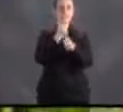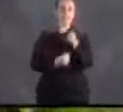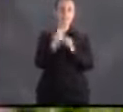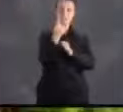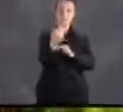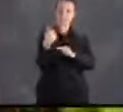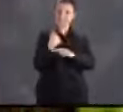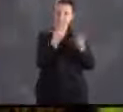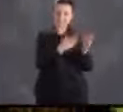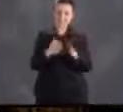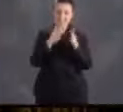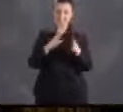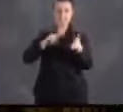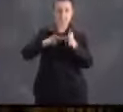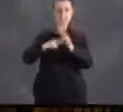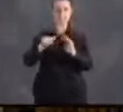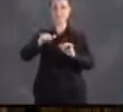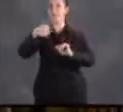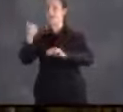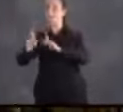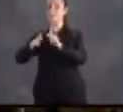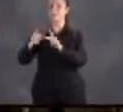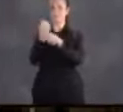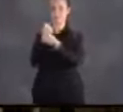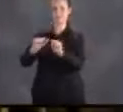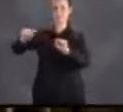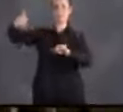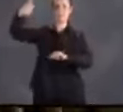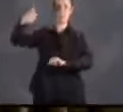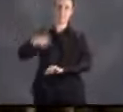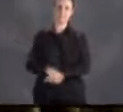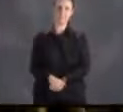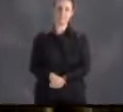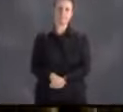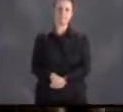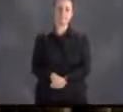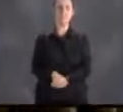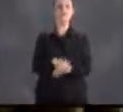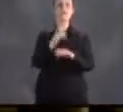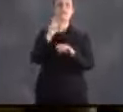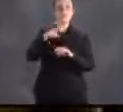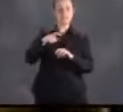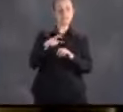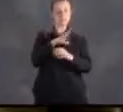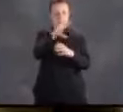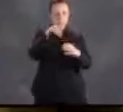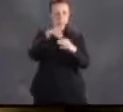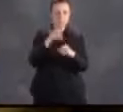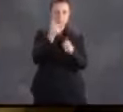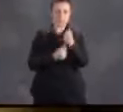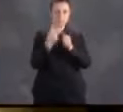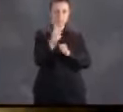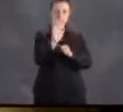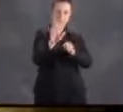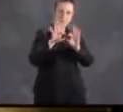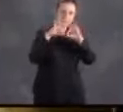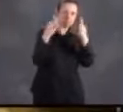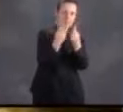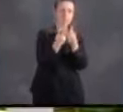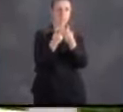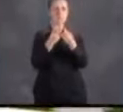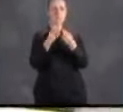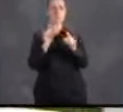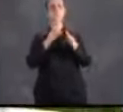When everyone has a plan, everyone is safer. It's important that your plan has a way to account for everyone in your family,